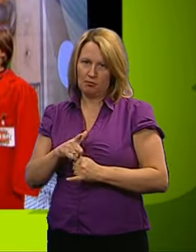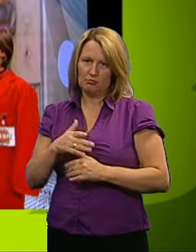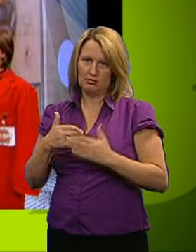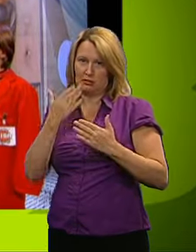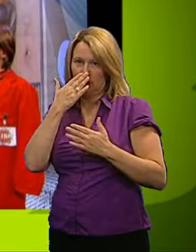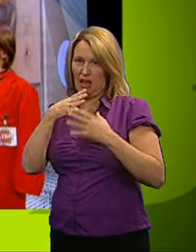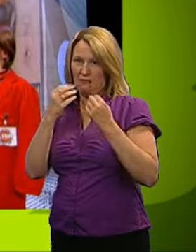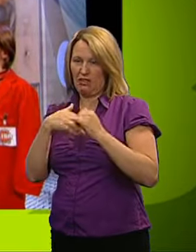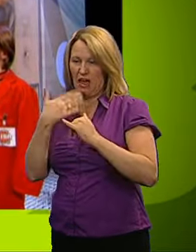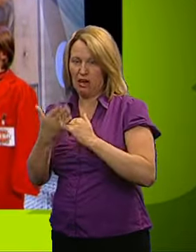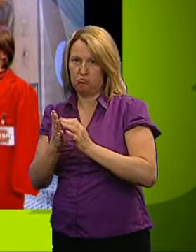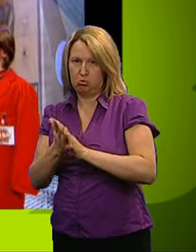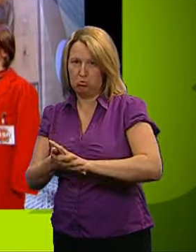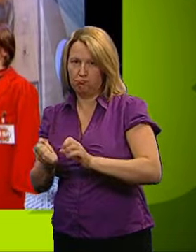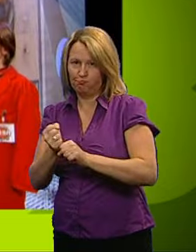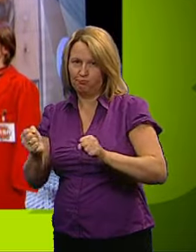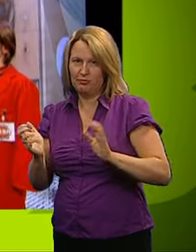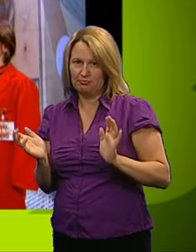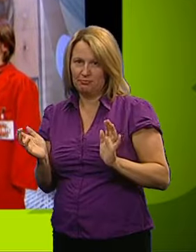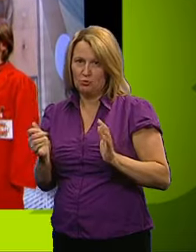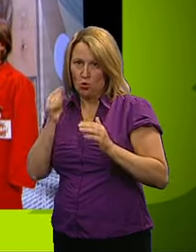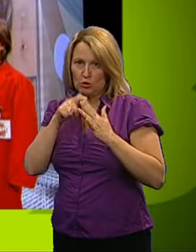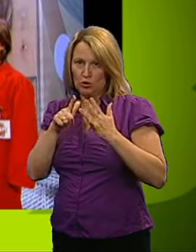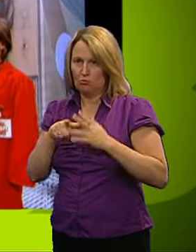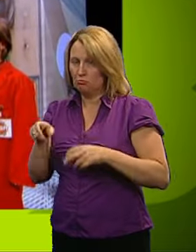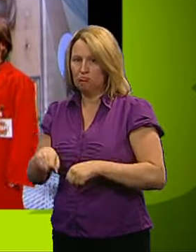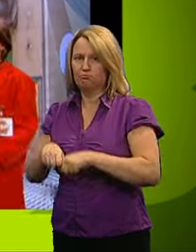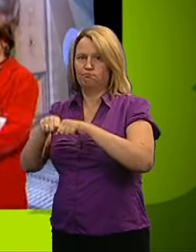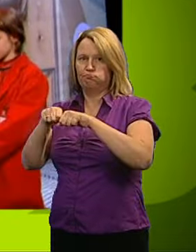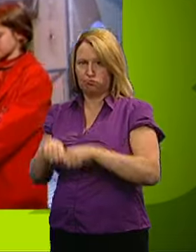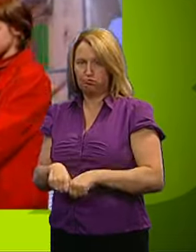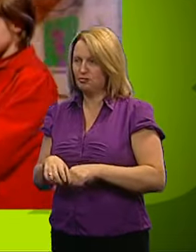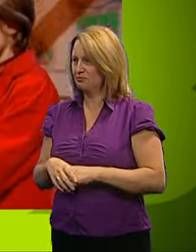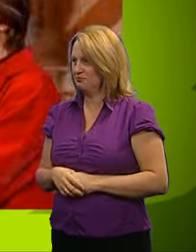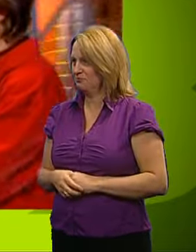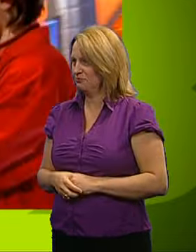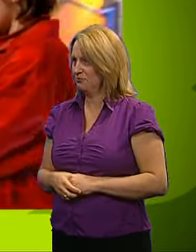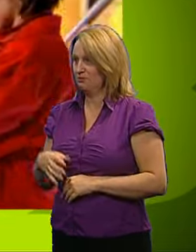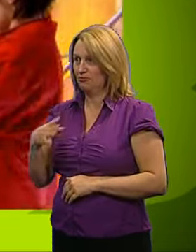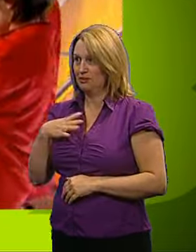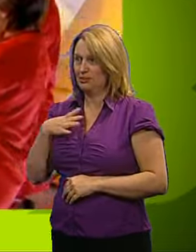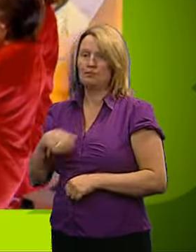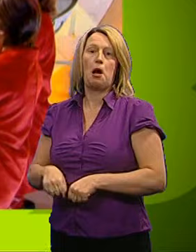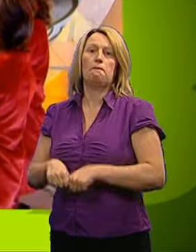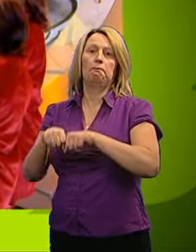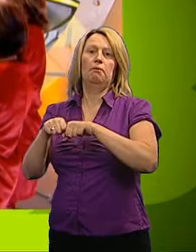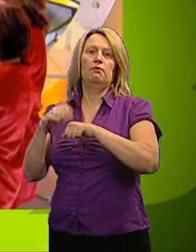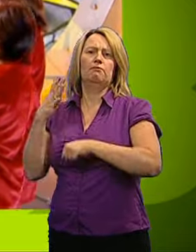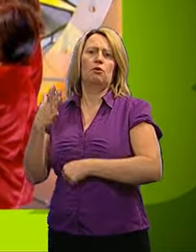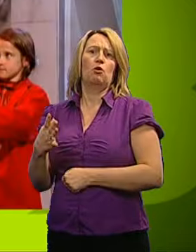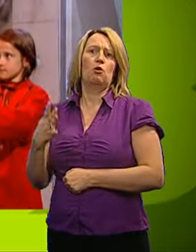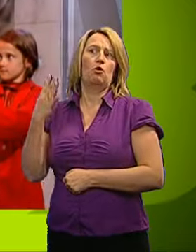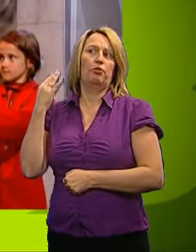blow everything up in the end. Yeah? You know what to do? Lift the plunge, please. Audience, we'll count them down from